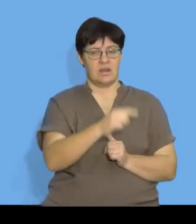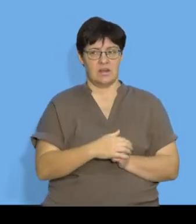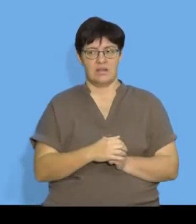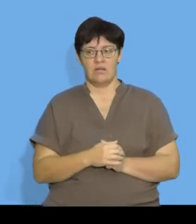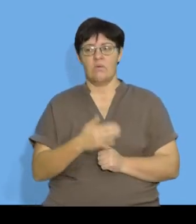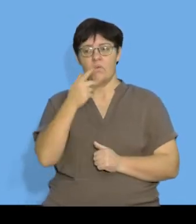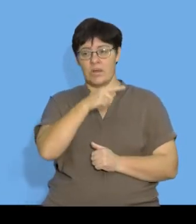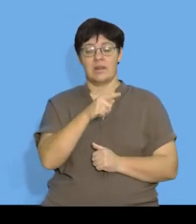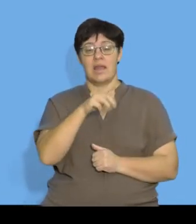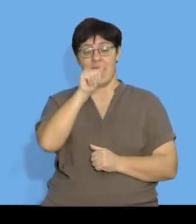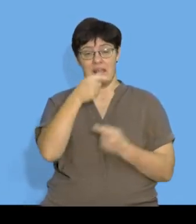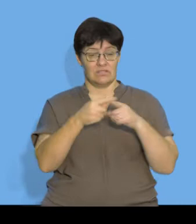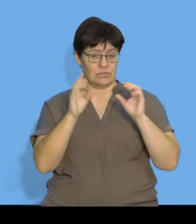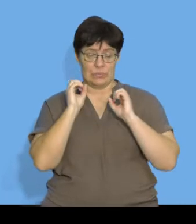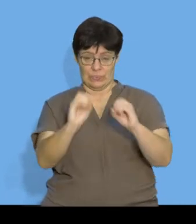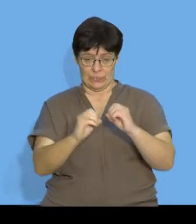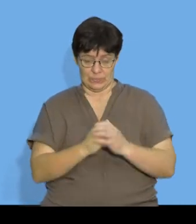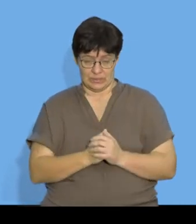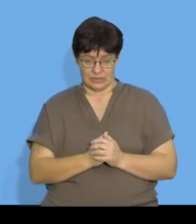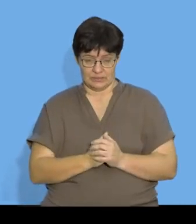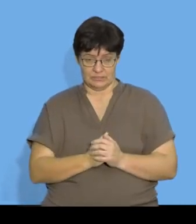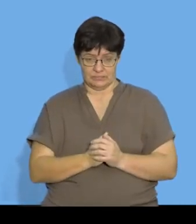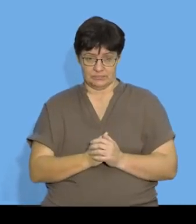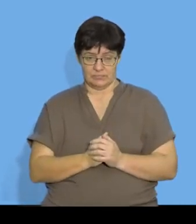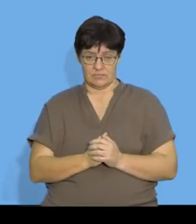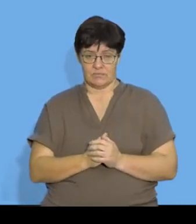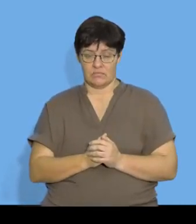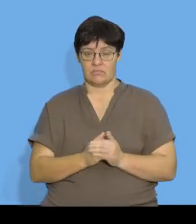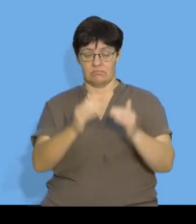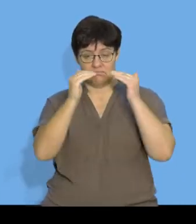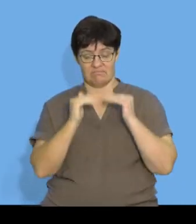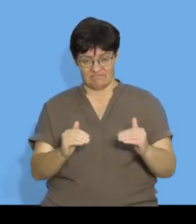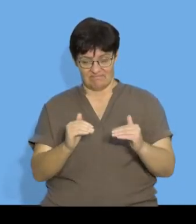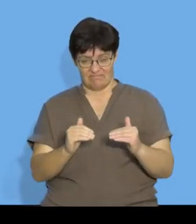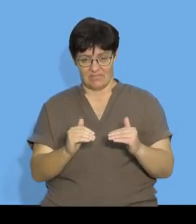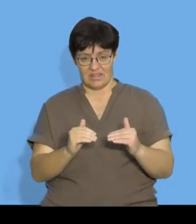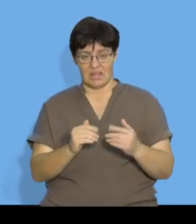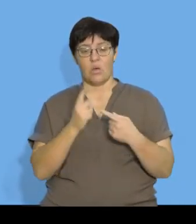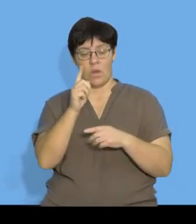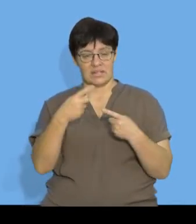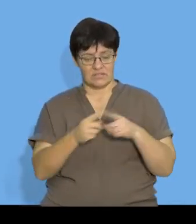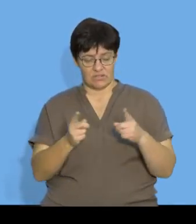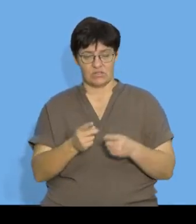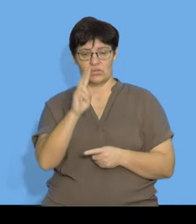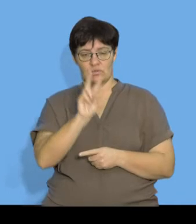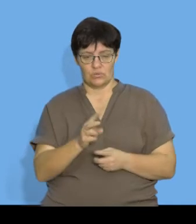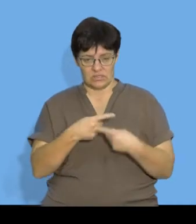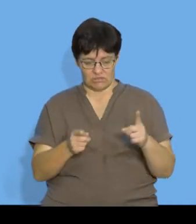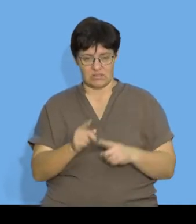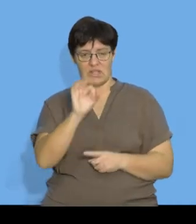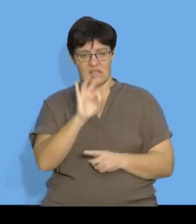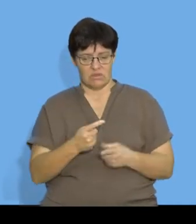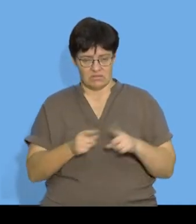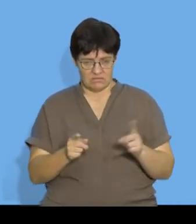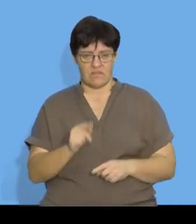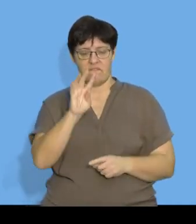there were no differences added for term 1. Then moving down, I added 1 difference, then 2 differences, then 3 differences,